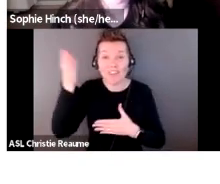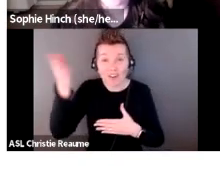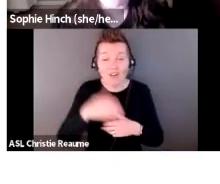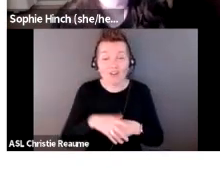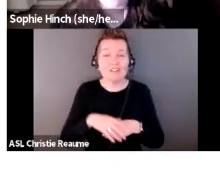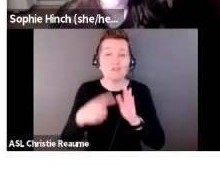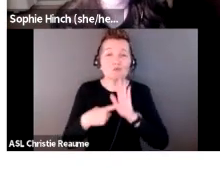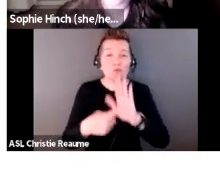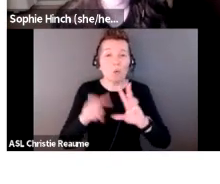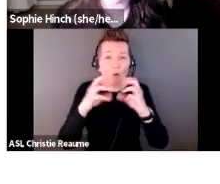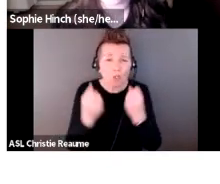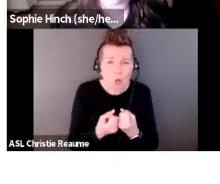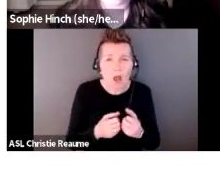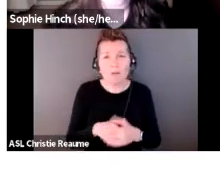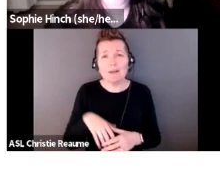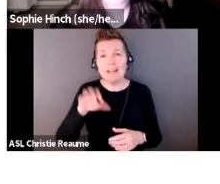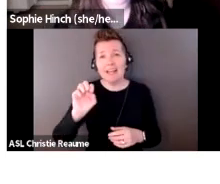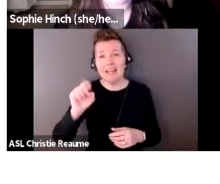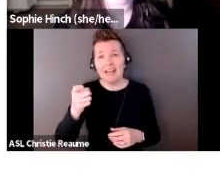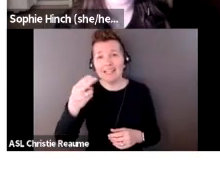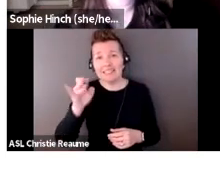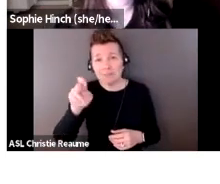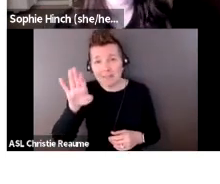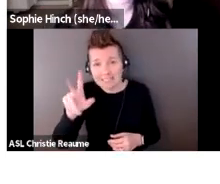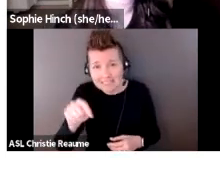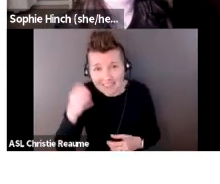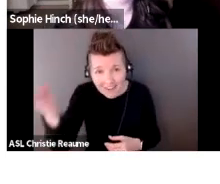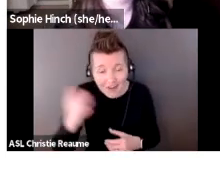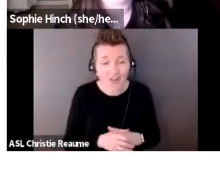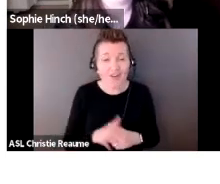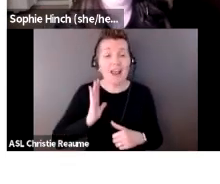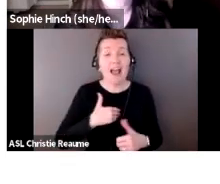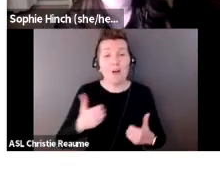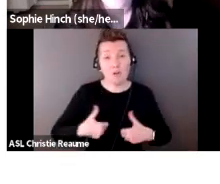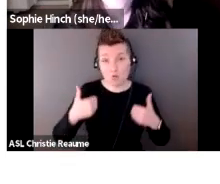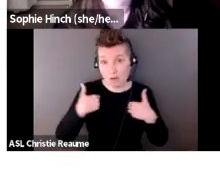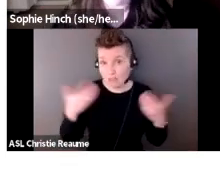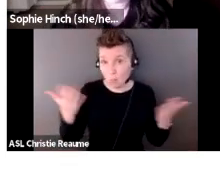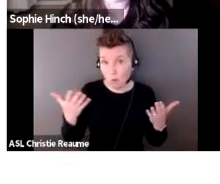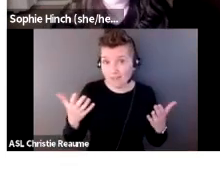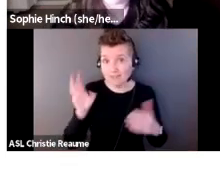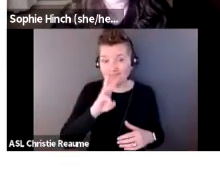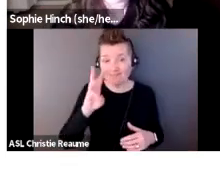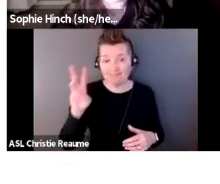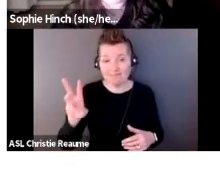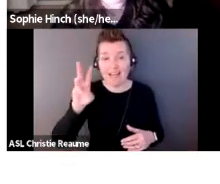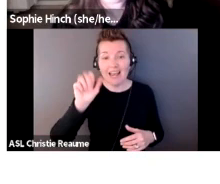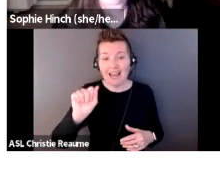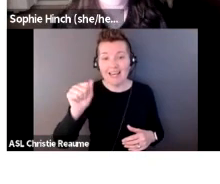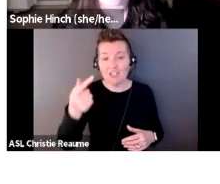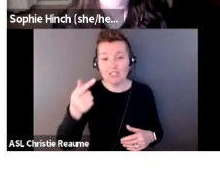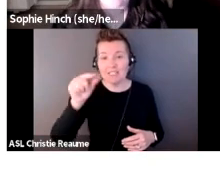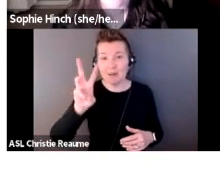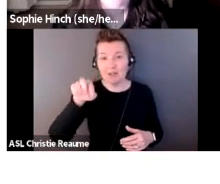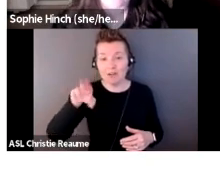and more. Again, our address is agw.ca. And you can follow us on social